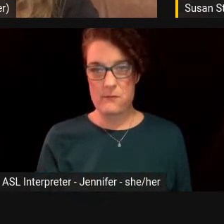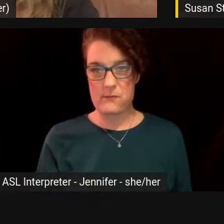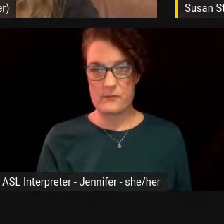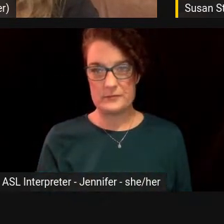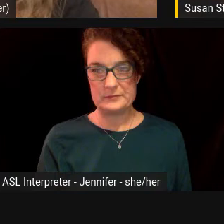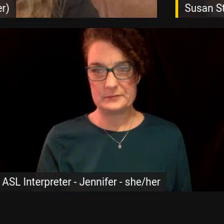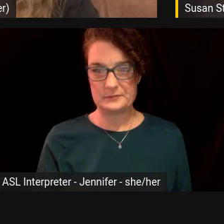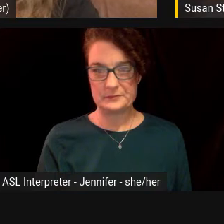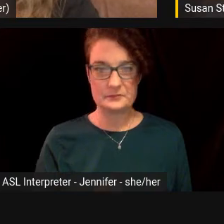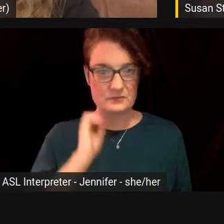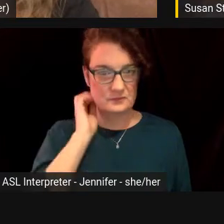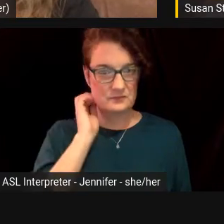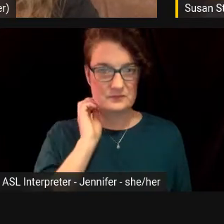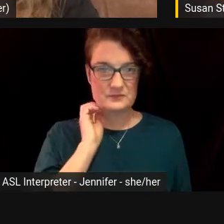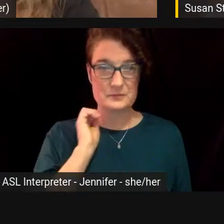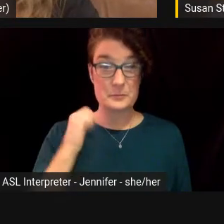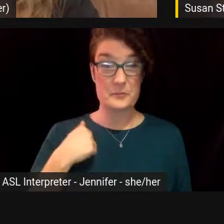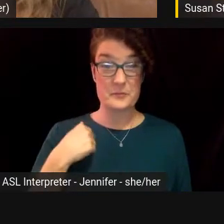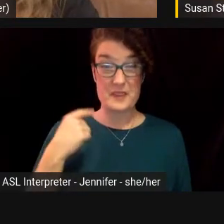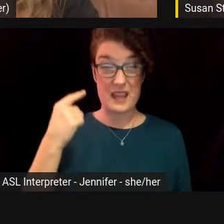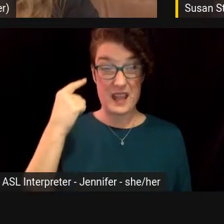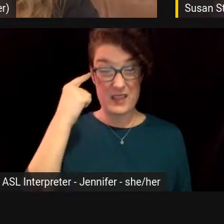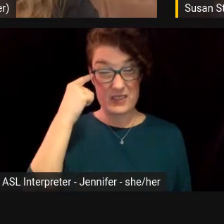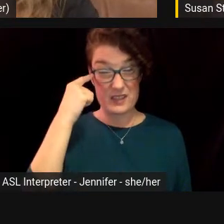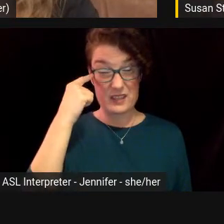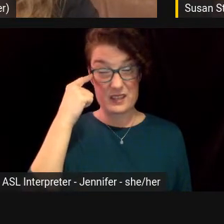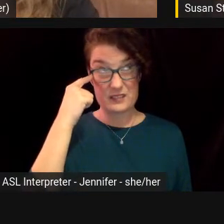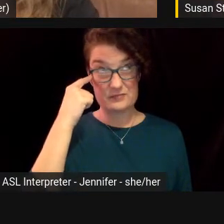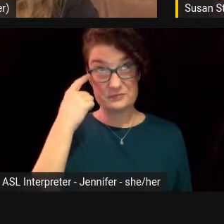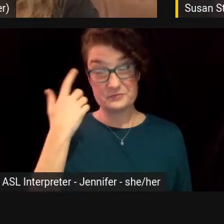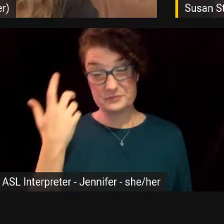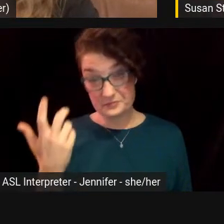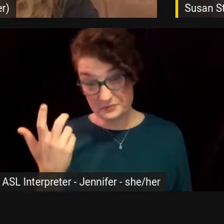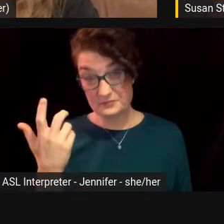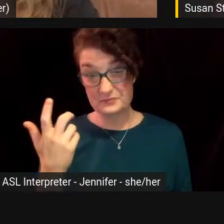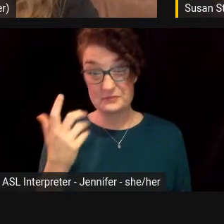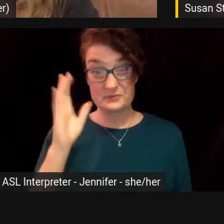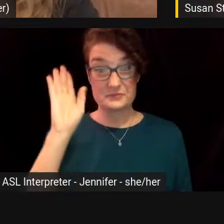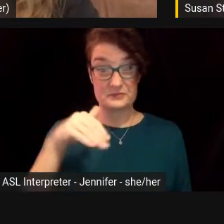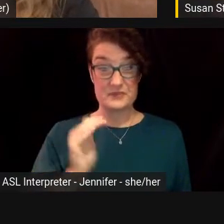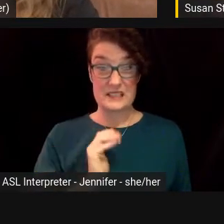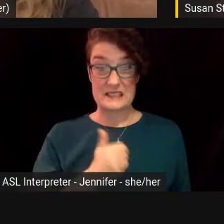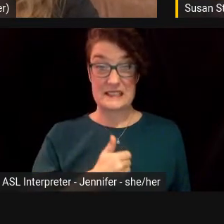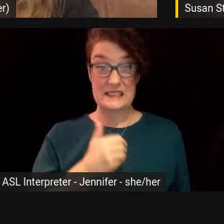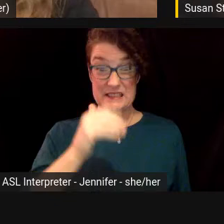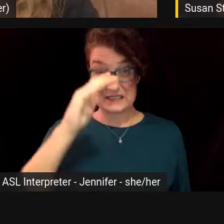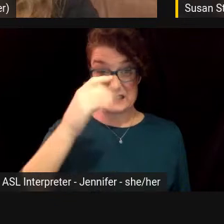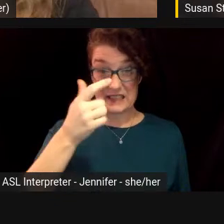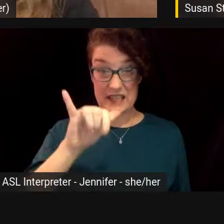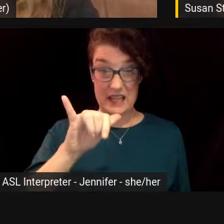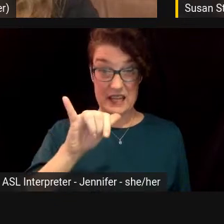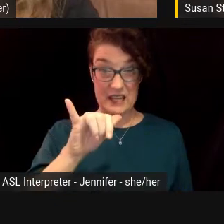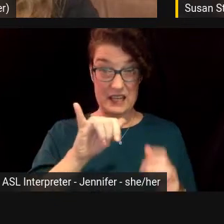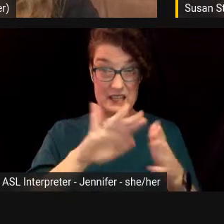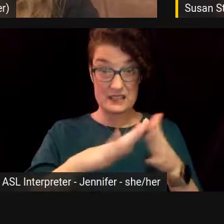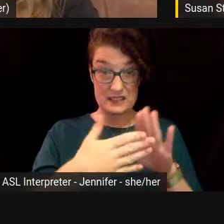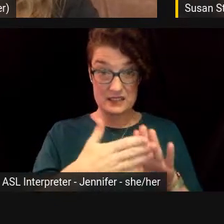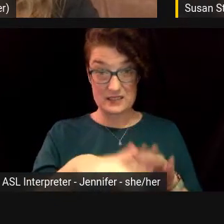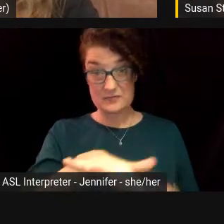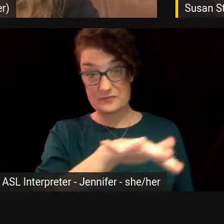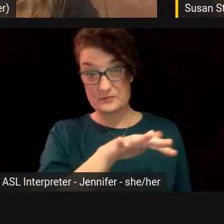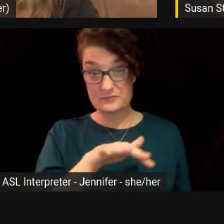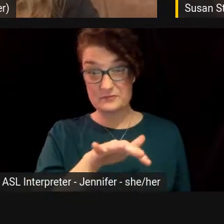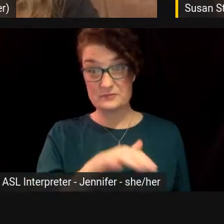the reality is that the cisgender gaze, I think, the ways in which